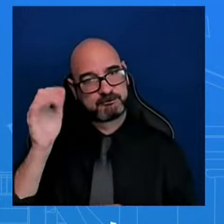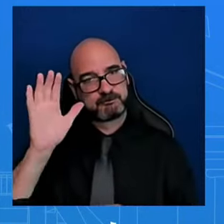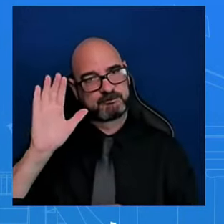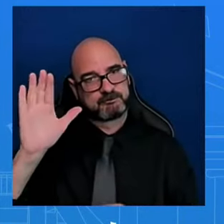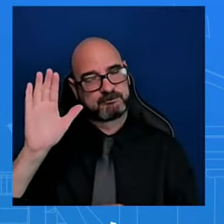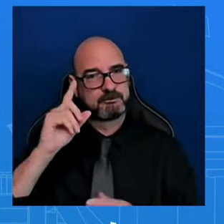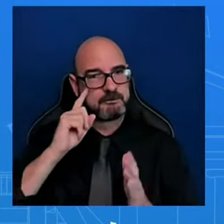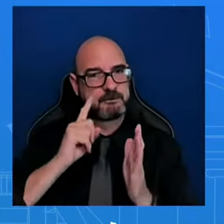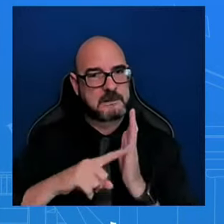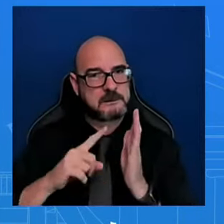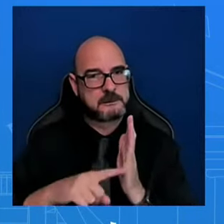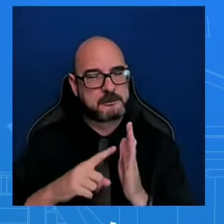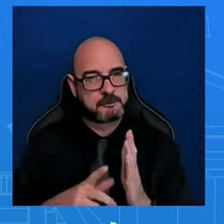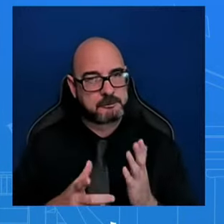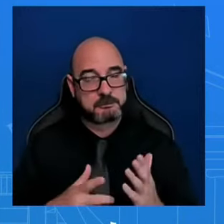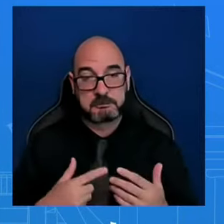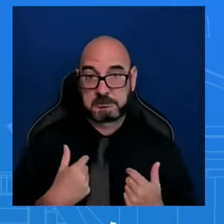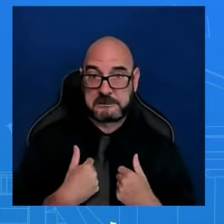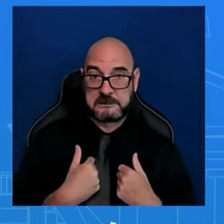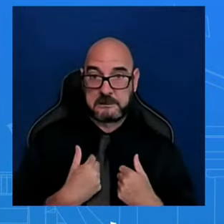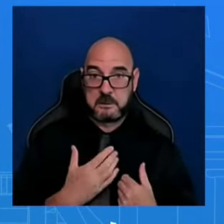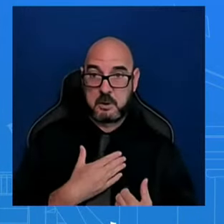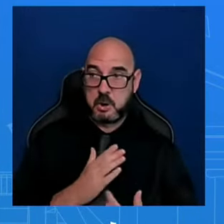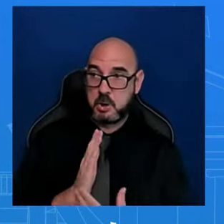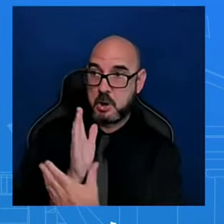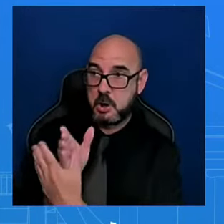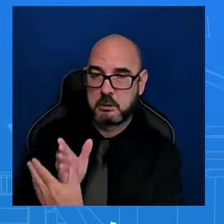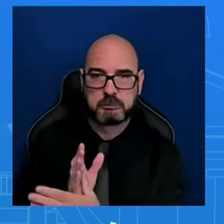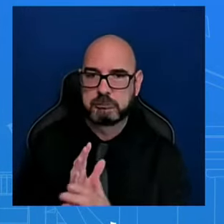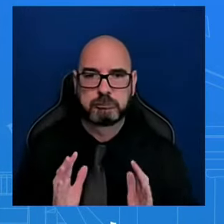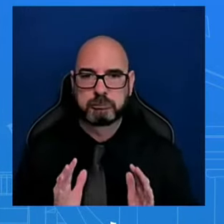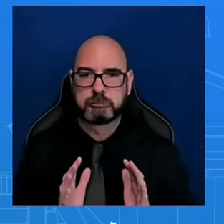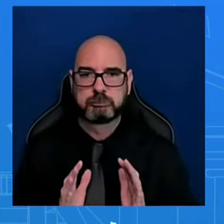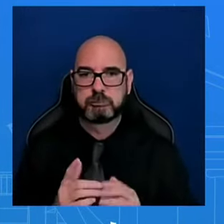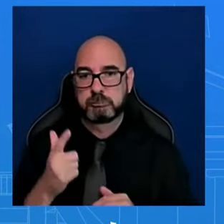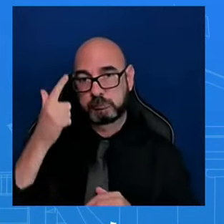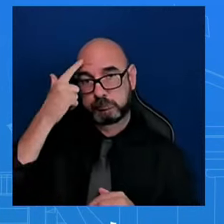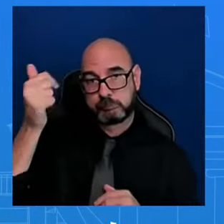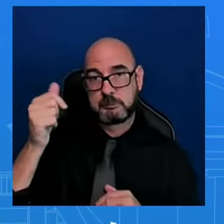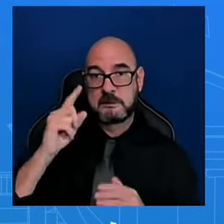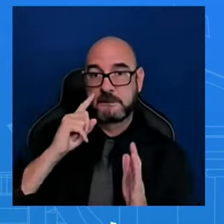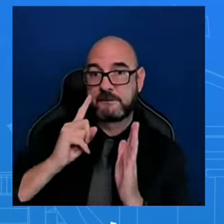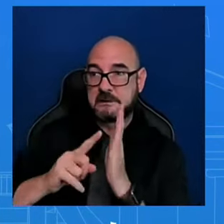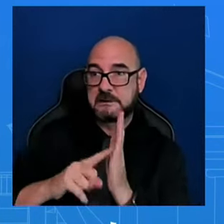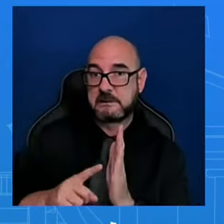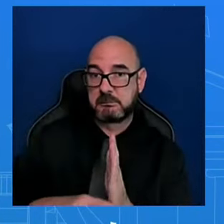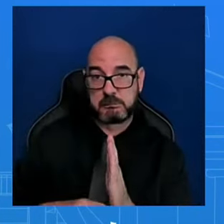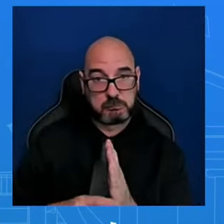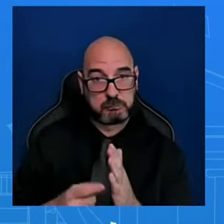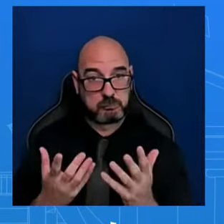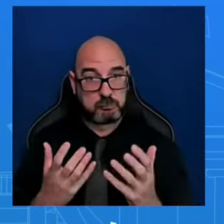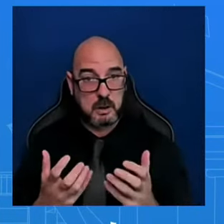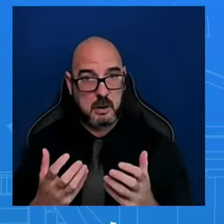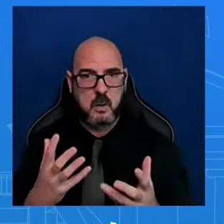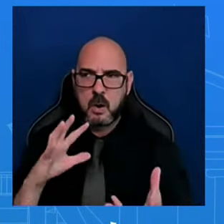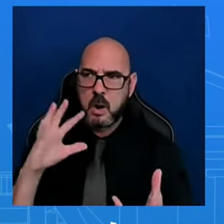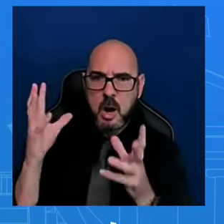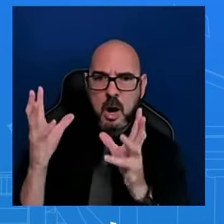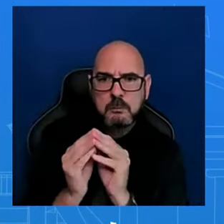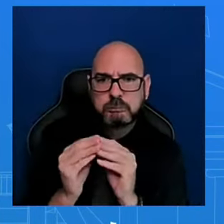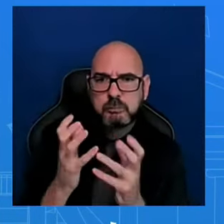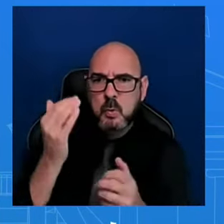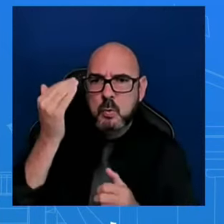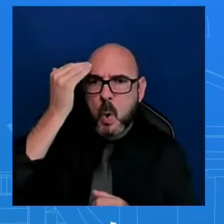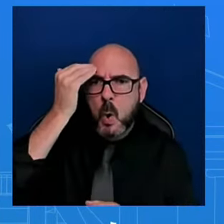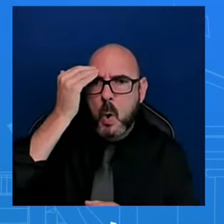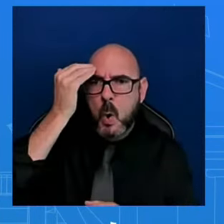get ahead of that. They're doing an investigation. We have said we want it to be comprehensive. We want it to make sure that it has